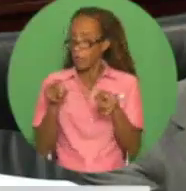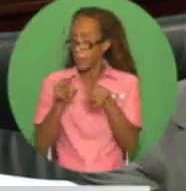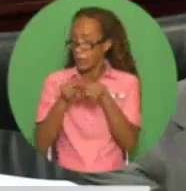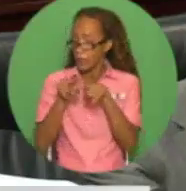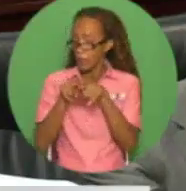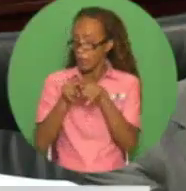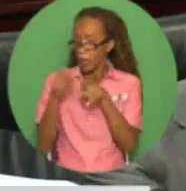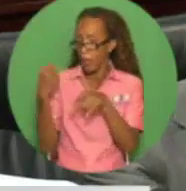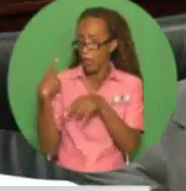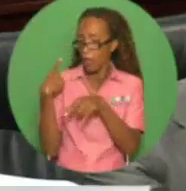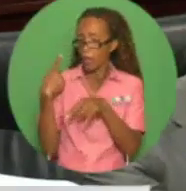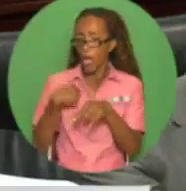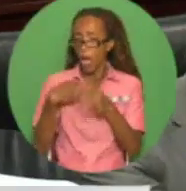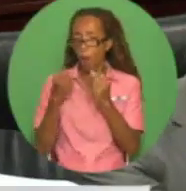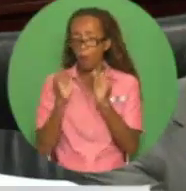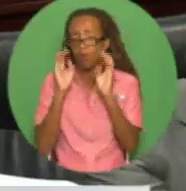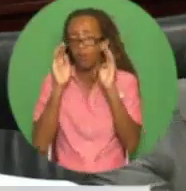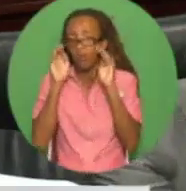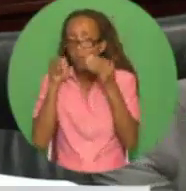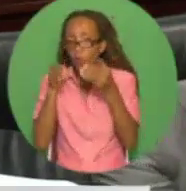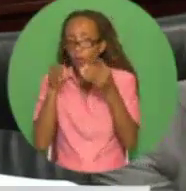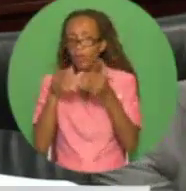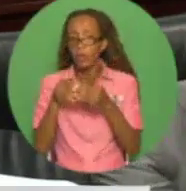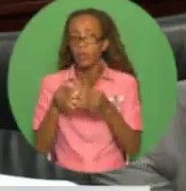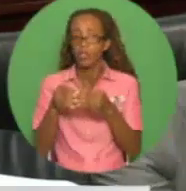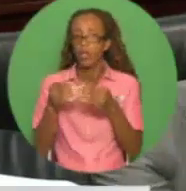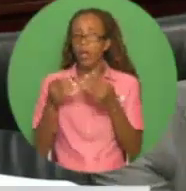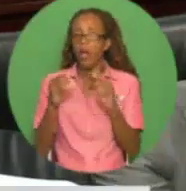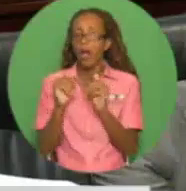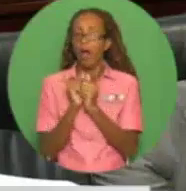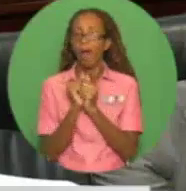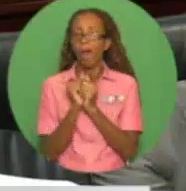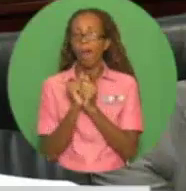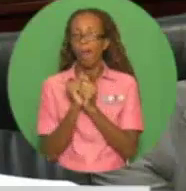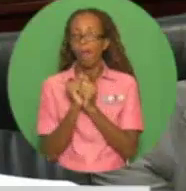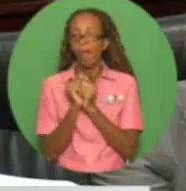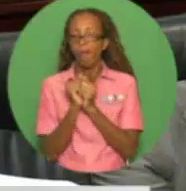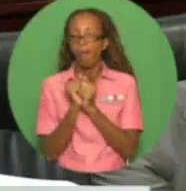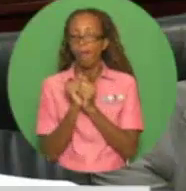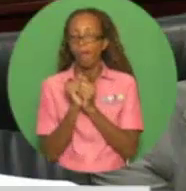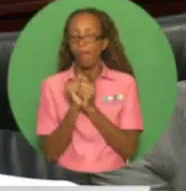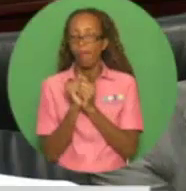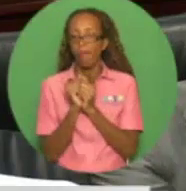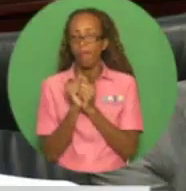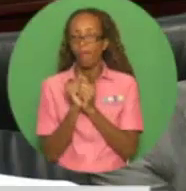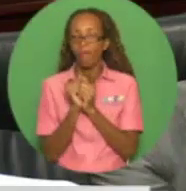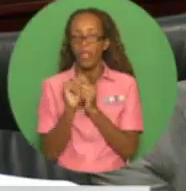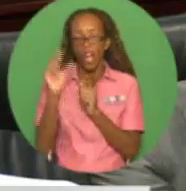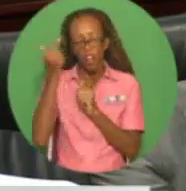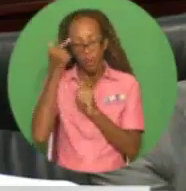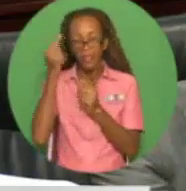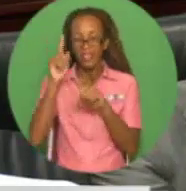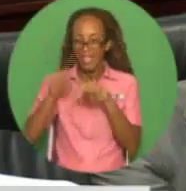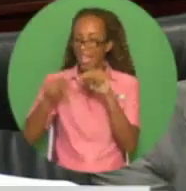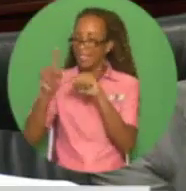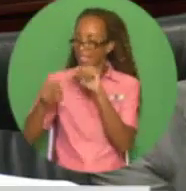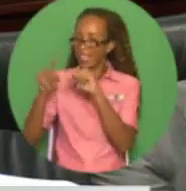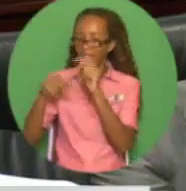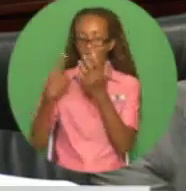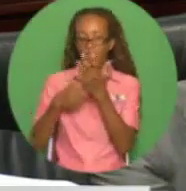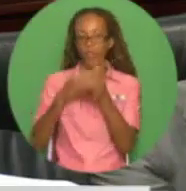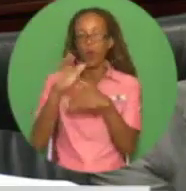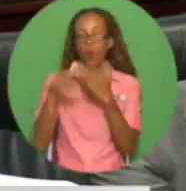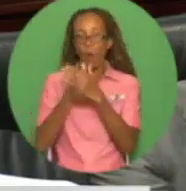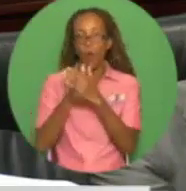Speaker, I wish to emphasize that it is not humanly possible to deal with every area of government activity in this budget statement.